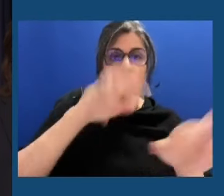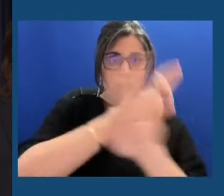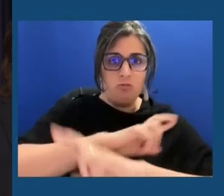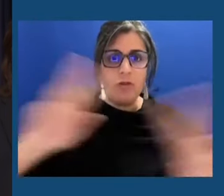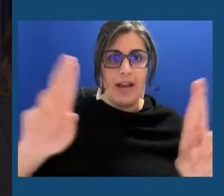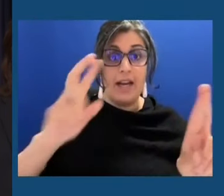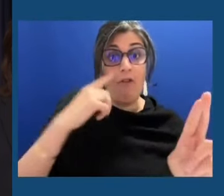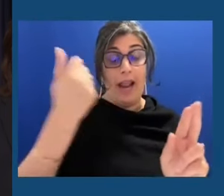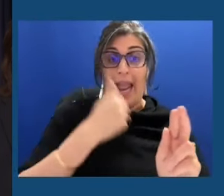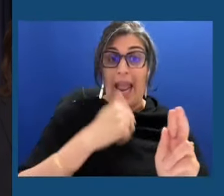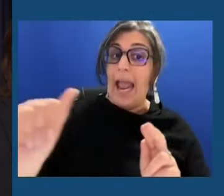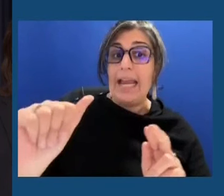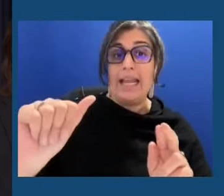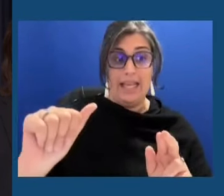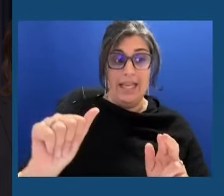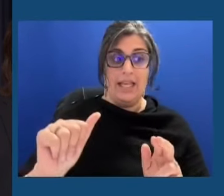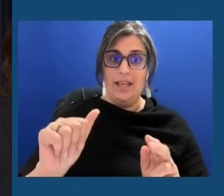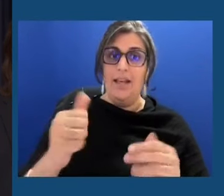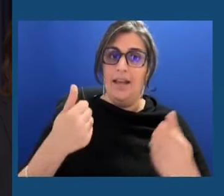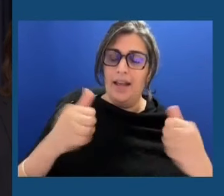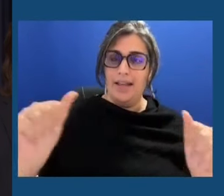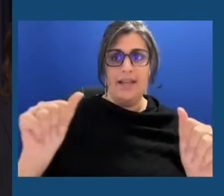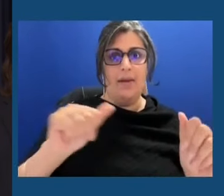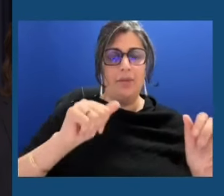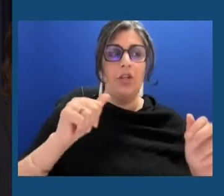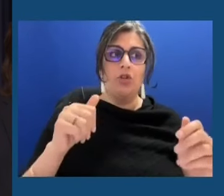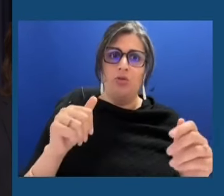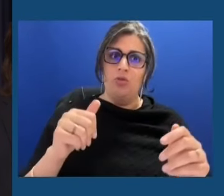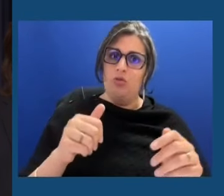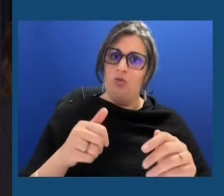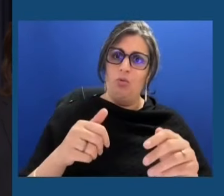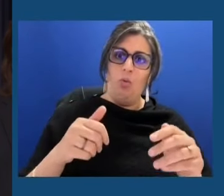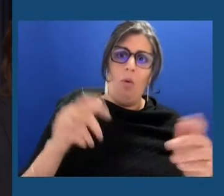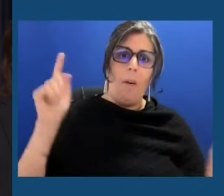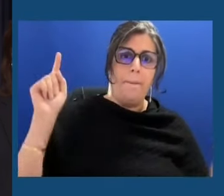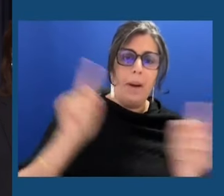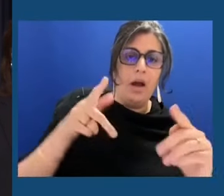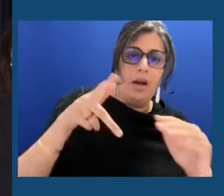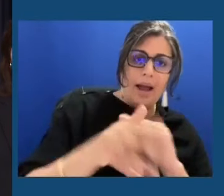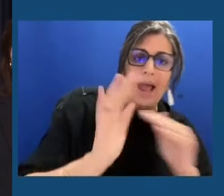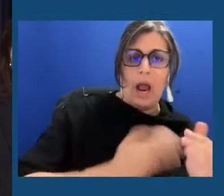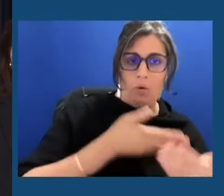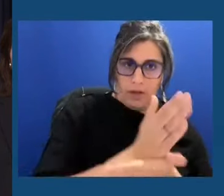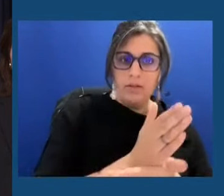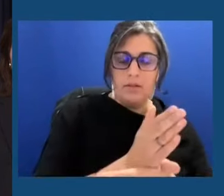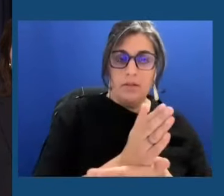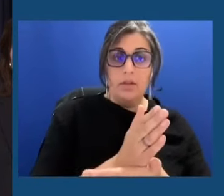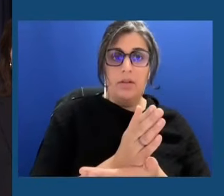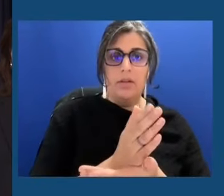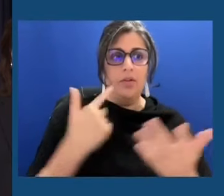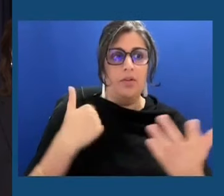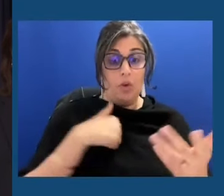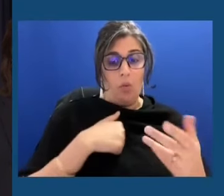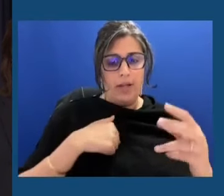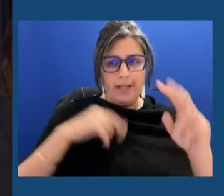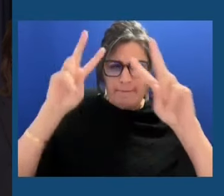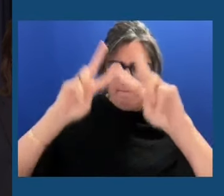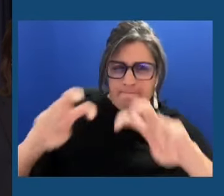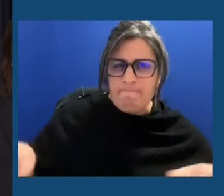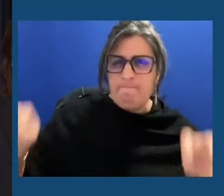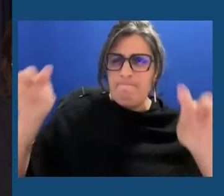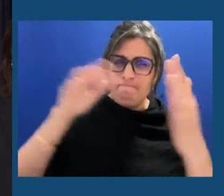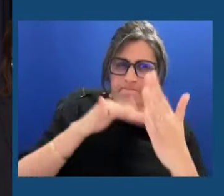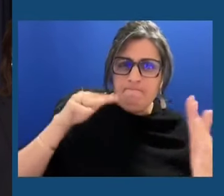attempt to roll back our rights. So here we are. We've studied their platforms. We've